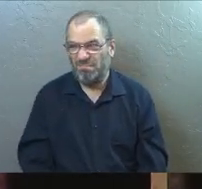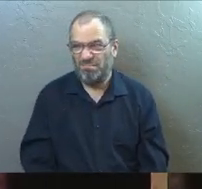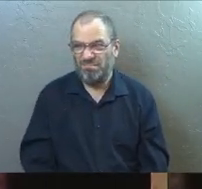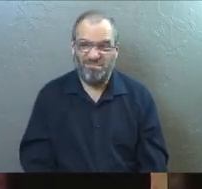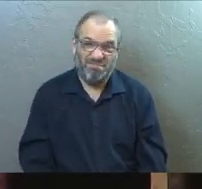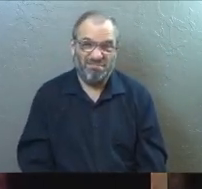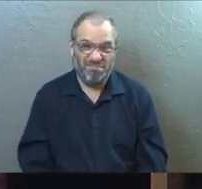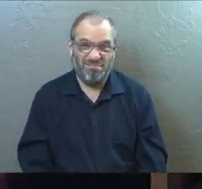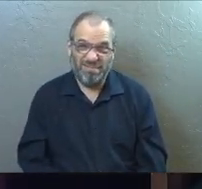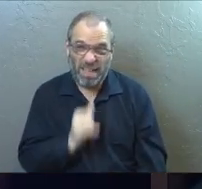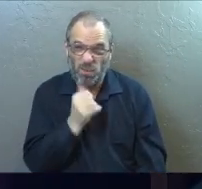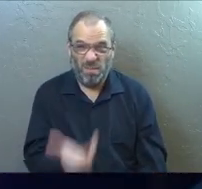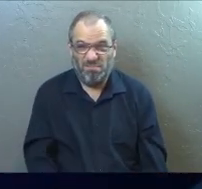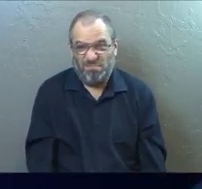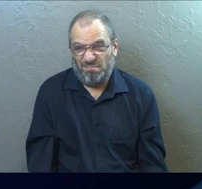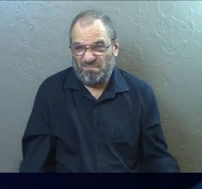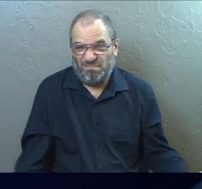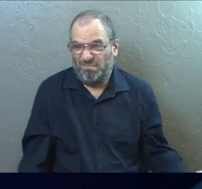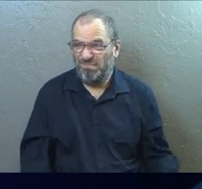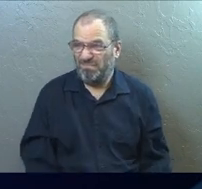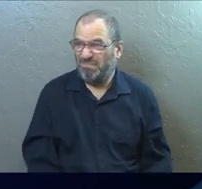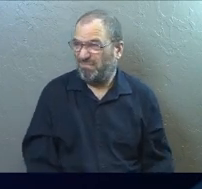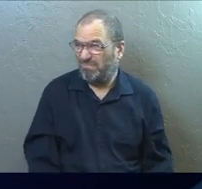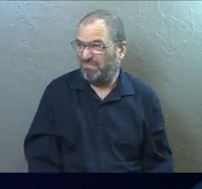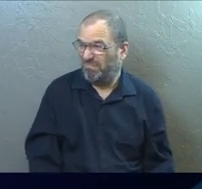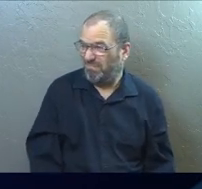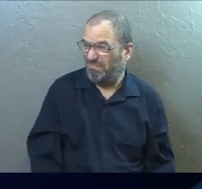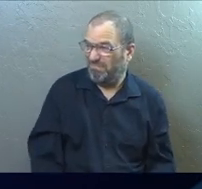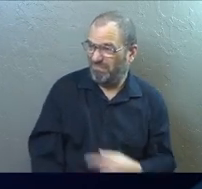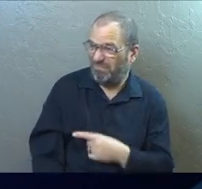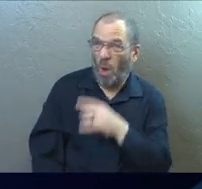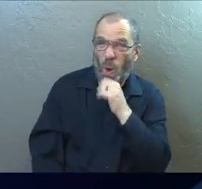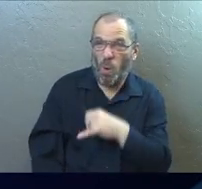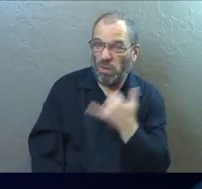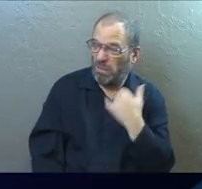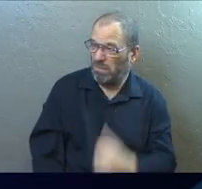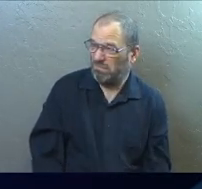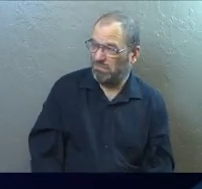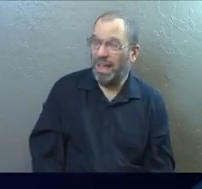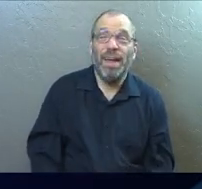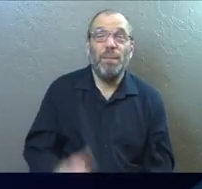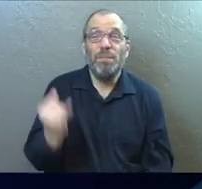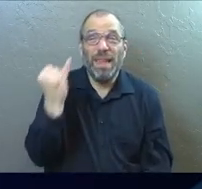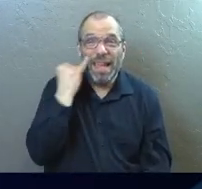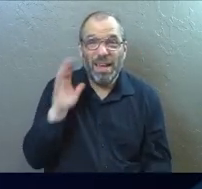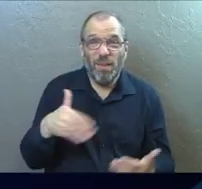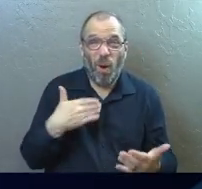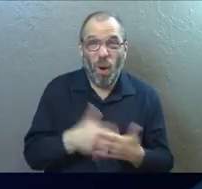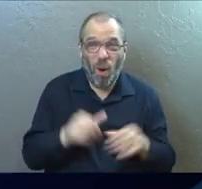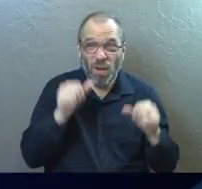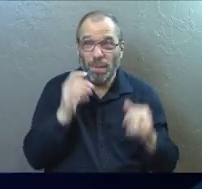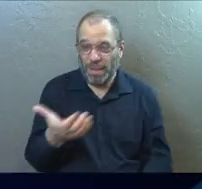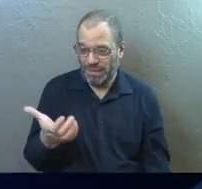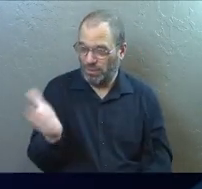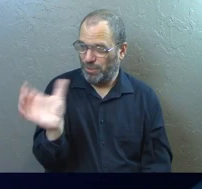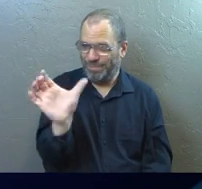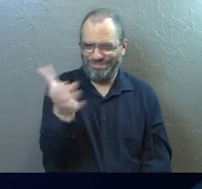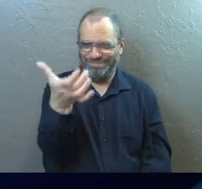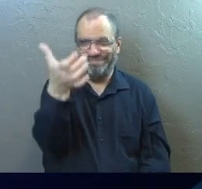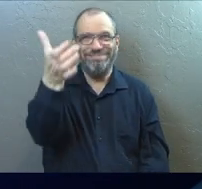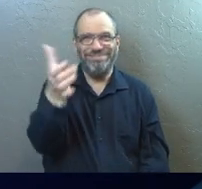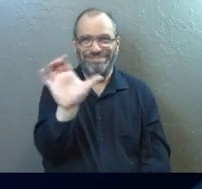They wouldn't. It's just a real basic idea. If you've got all the blessings of what's new,